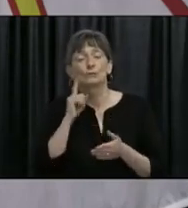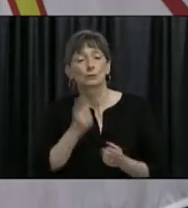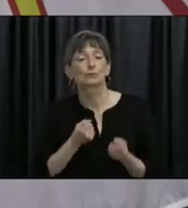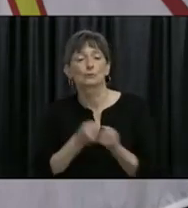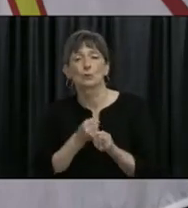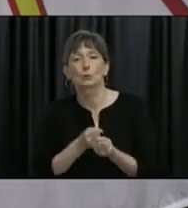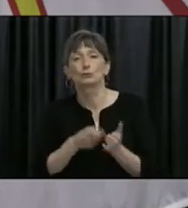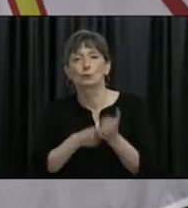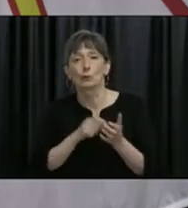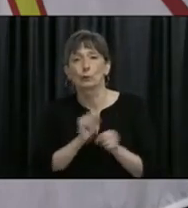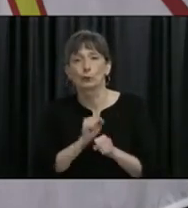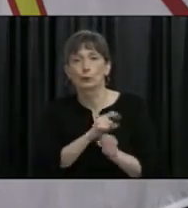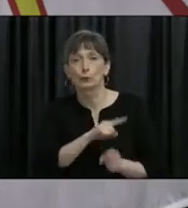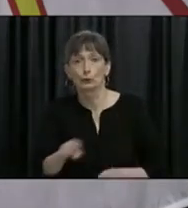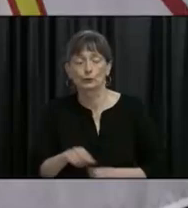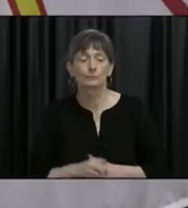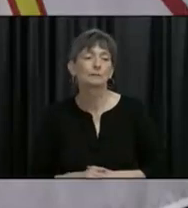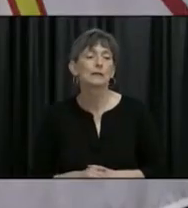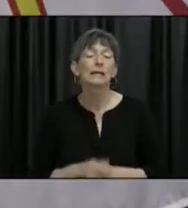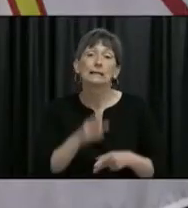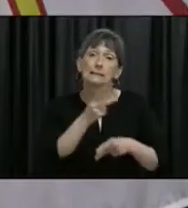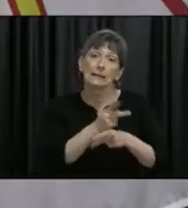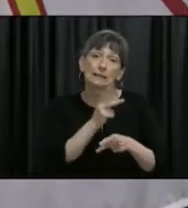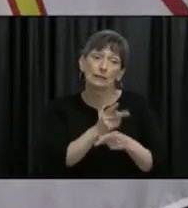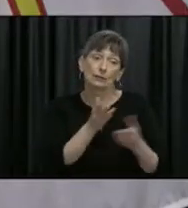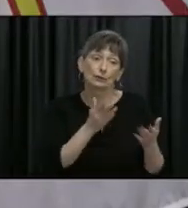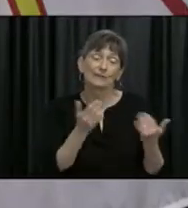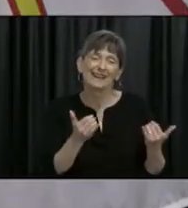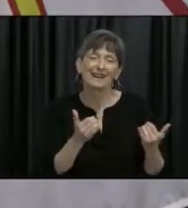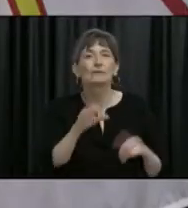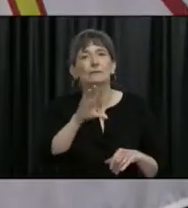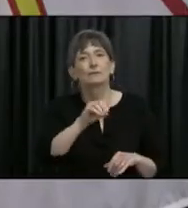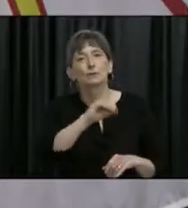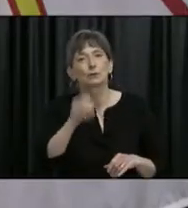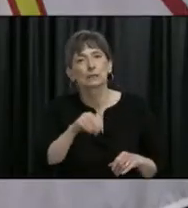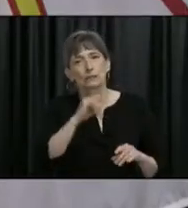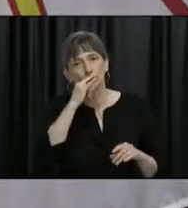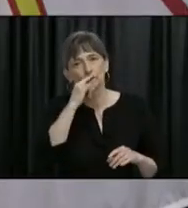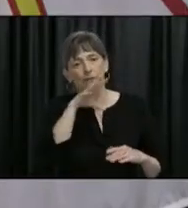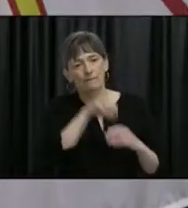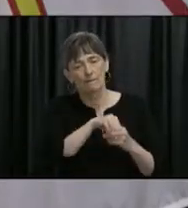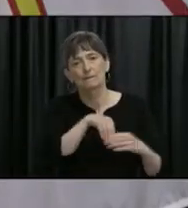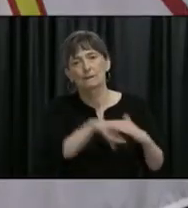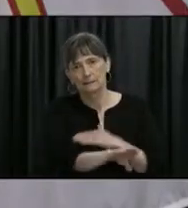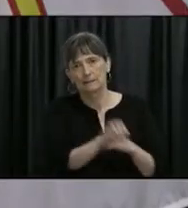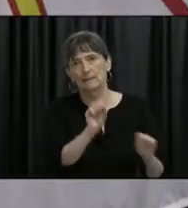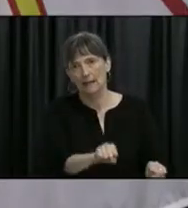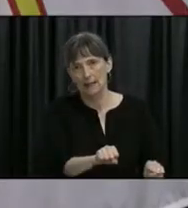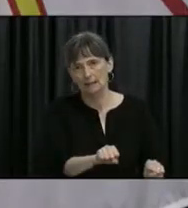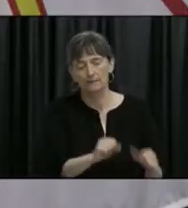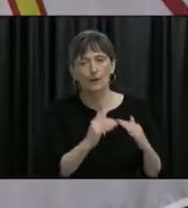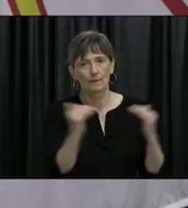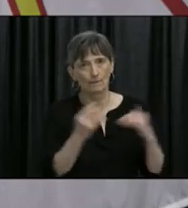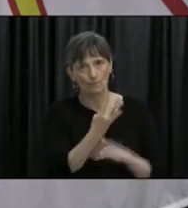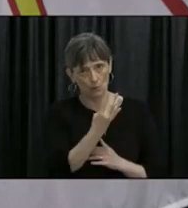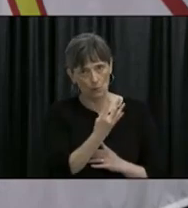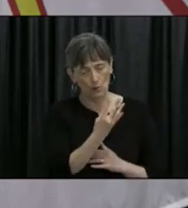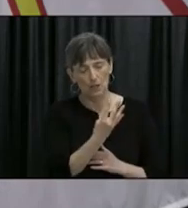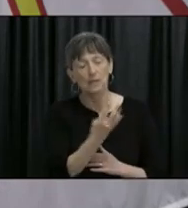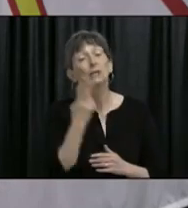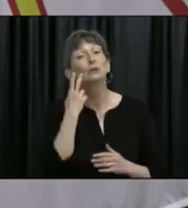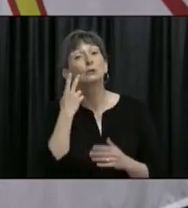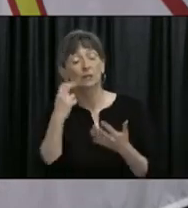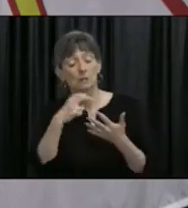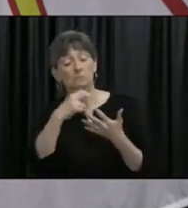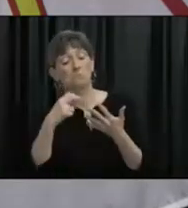regulated child care services are currently operating at a 50 percent capacity under Alert Level 4 and you'll see that as we move into